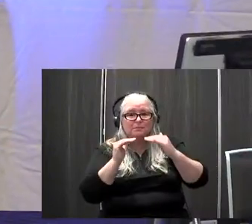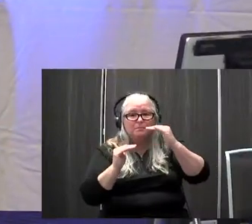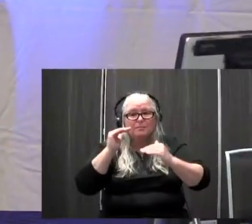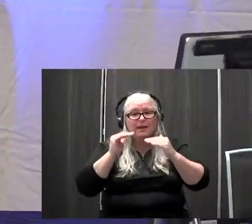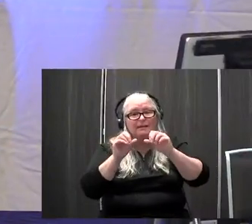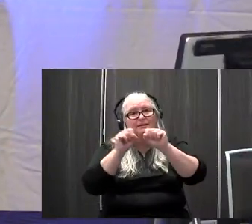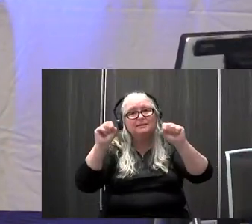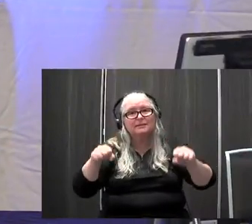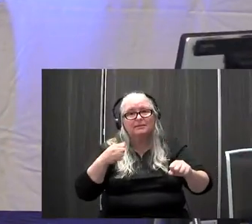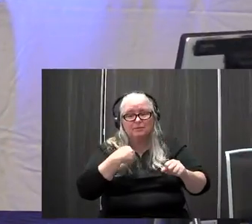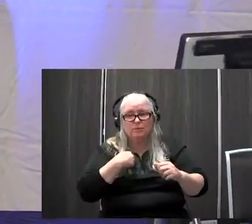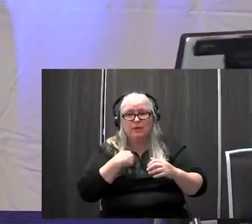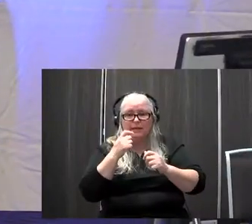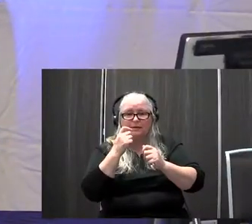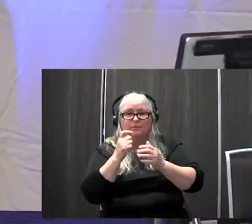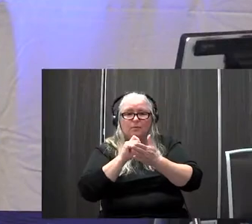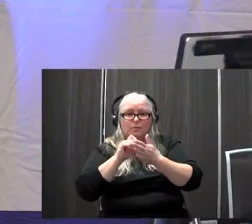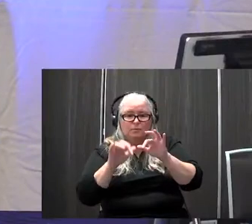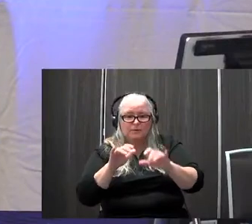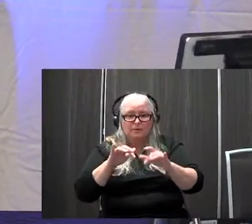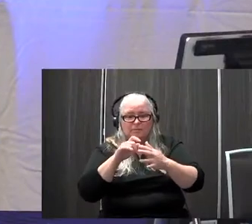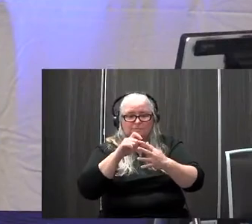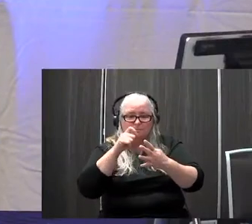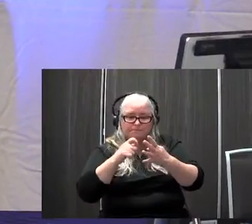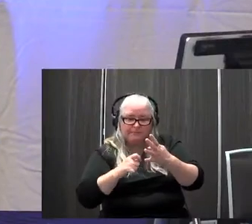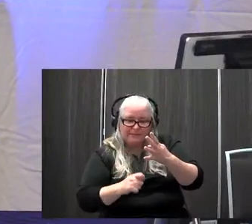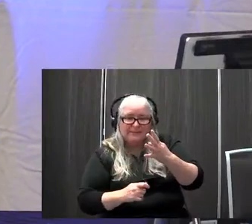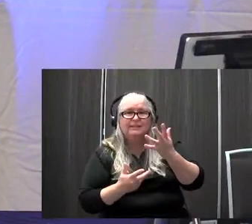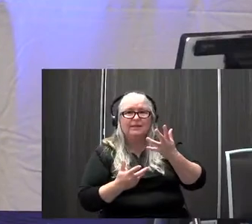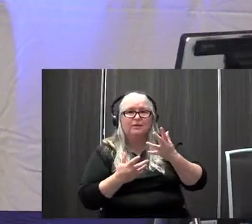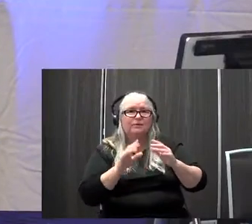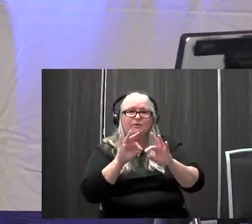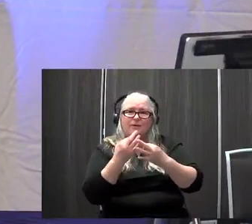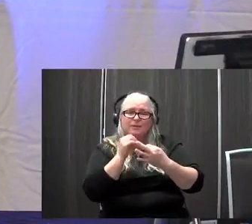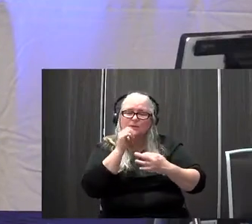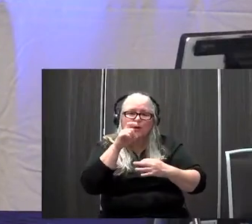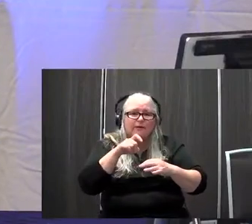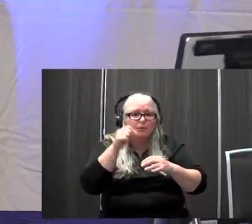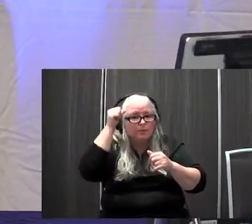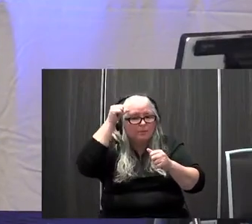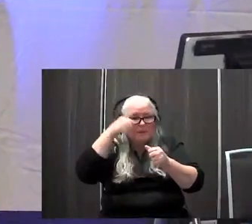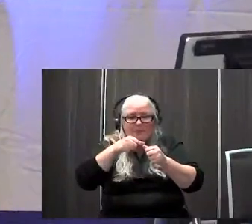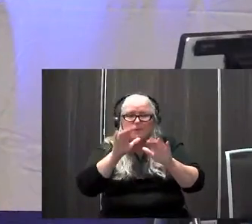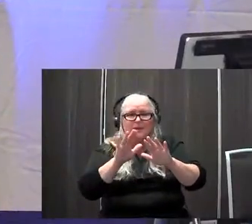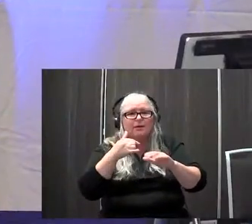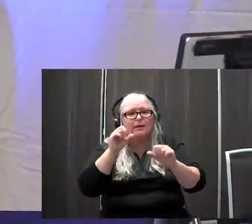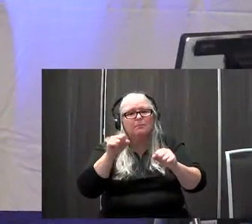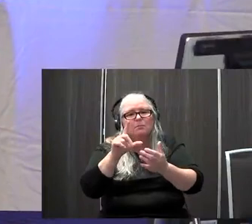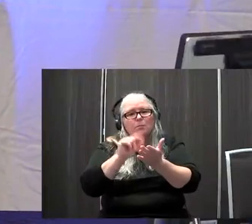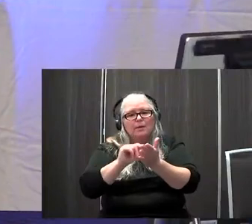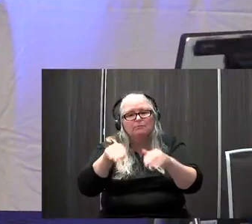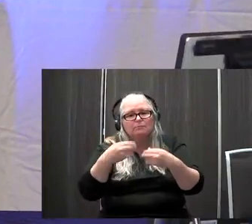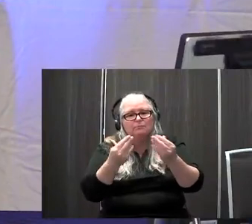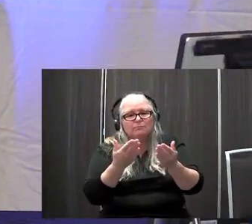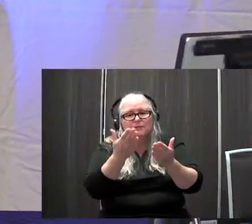very detailed in my writeup. Um, so families don't have to remember everything, but so they can, you know, print it off and take it to their